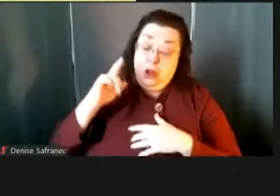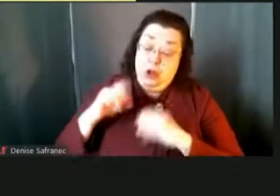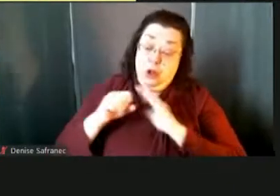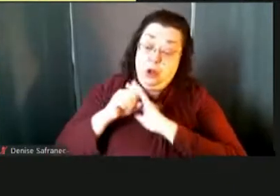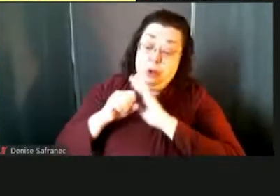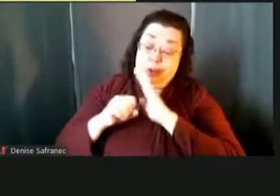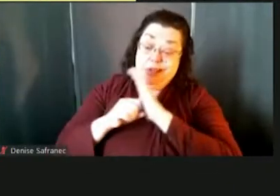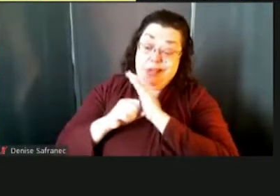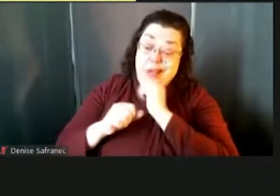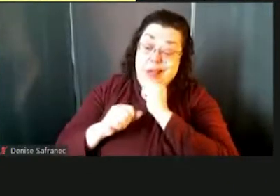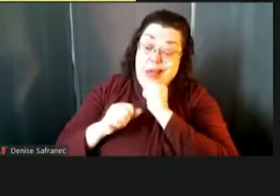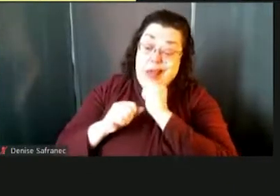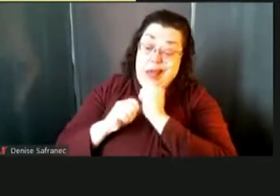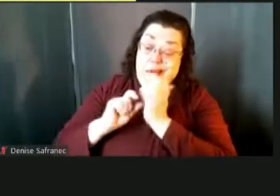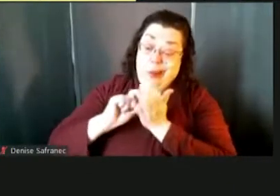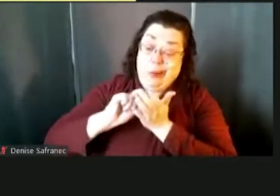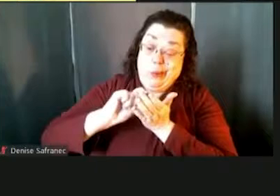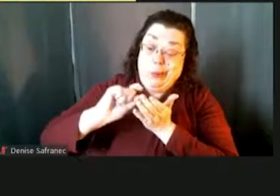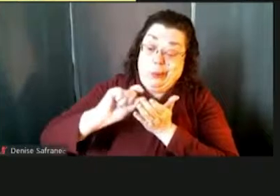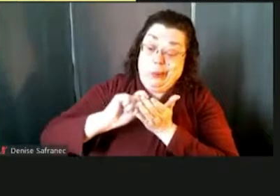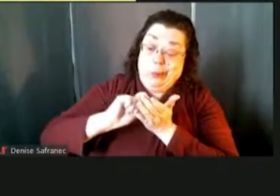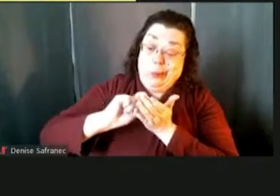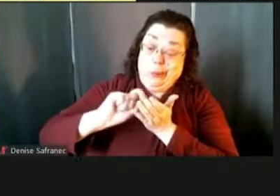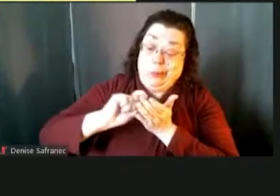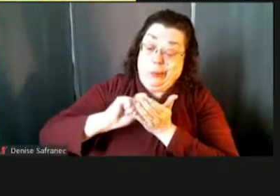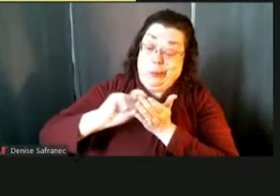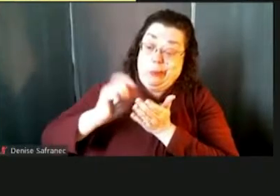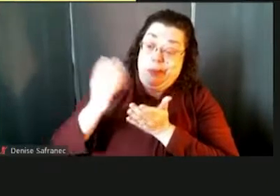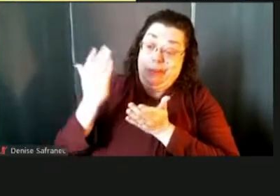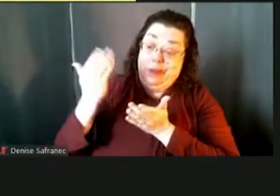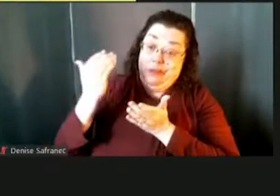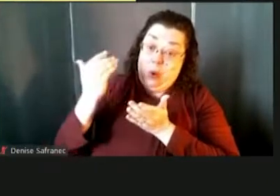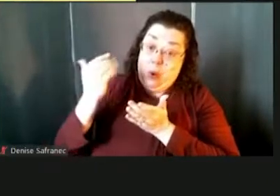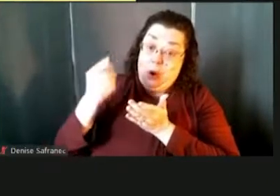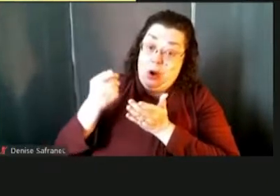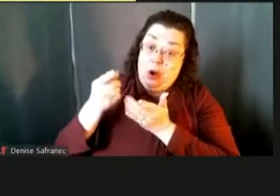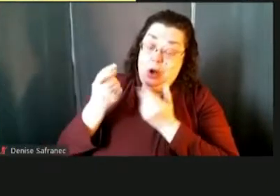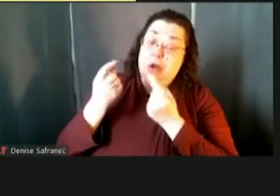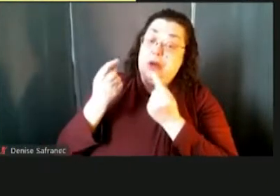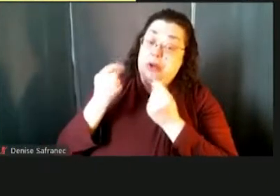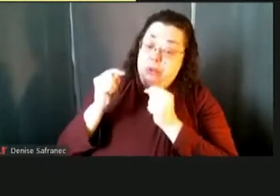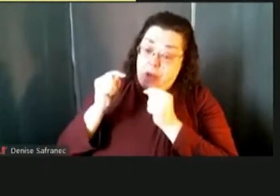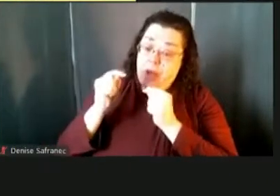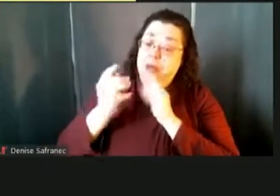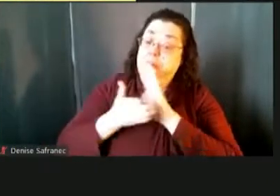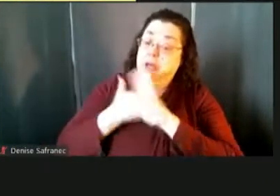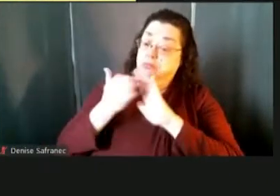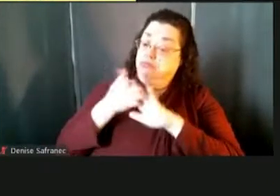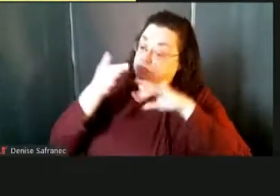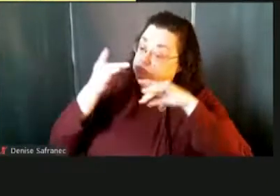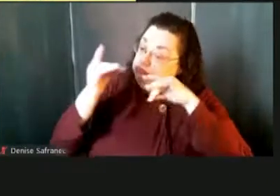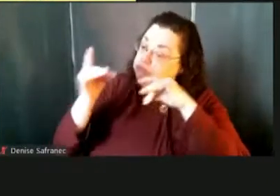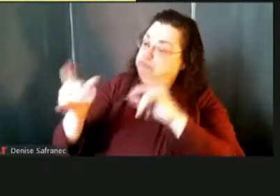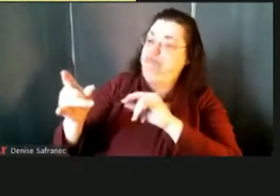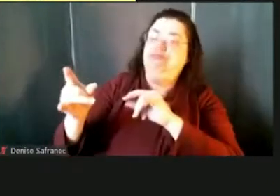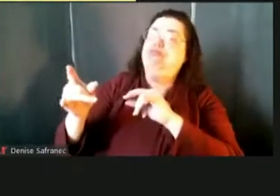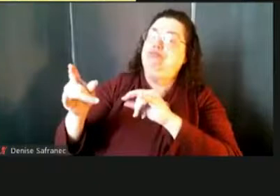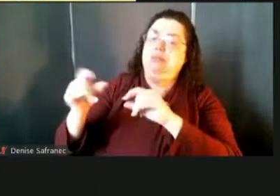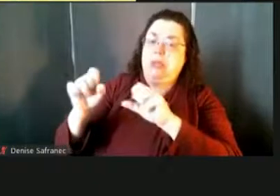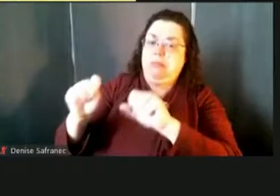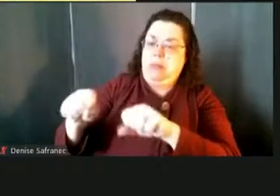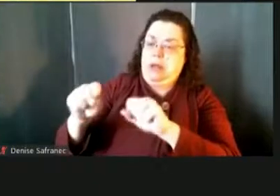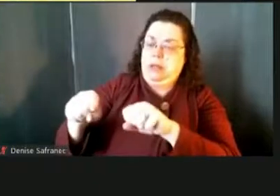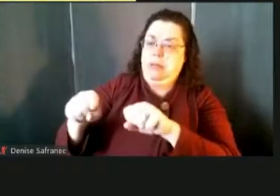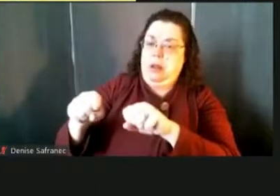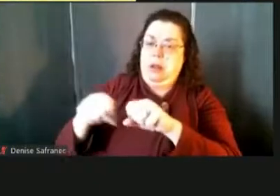before the pandemic, that we try to do what we can to be as efficient as possible because we have what we have,